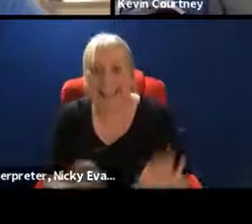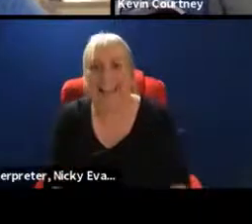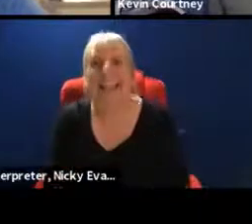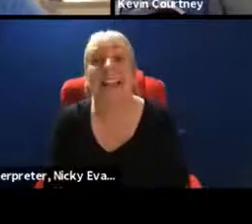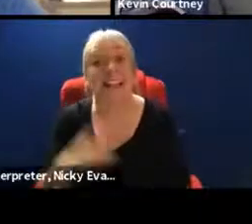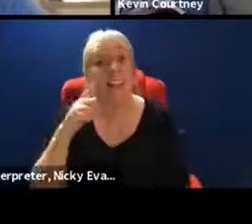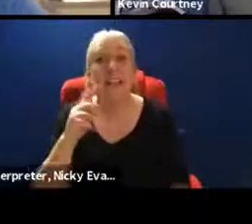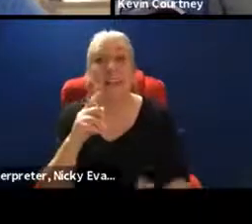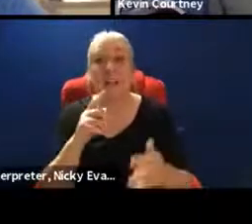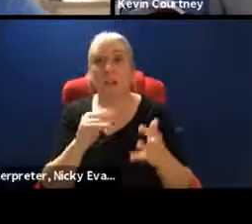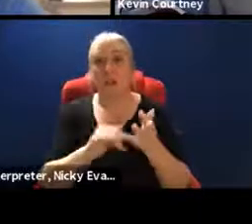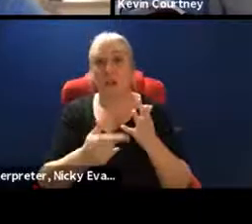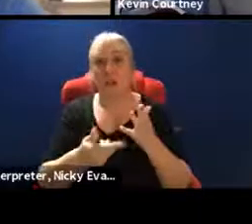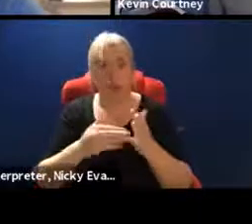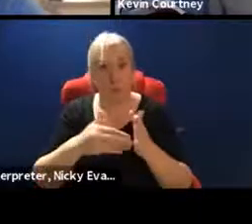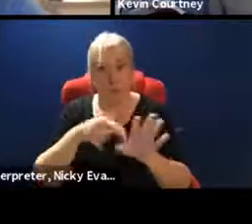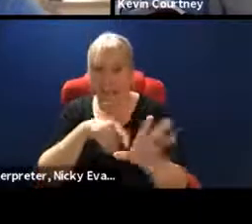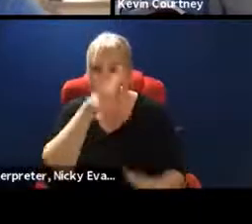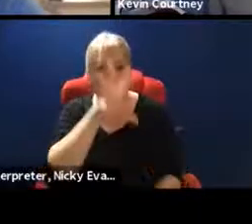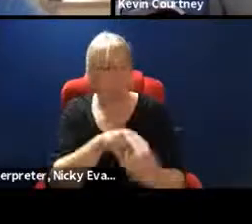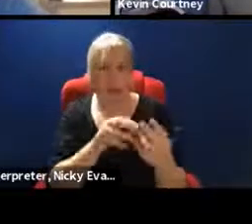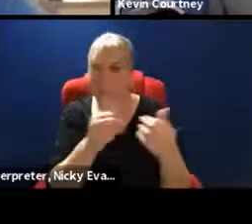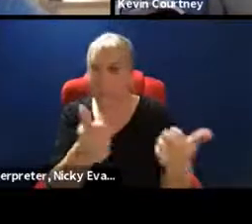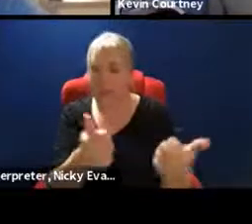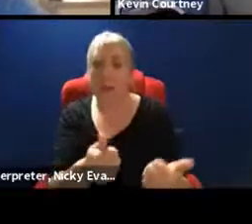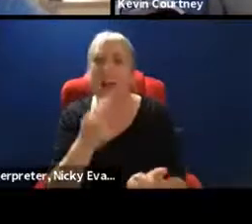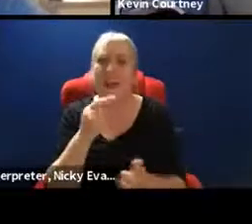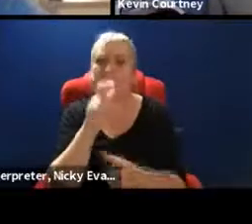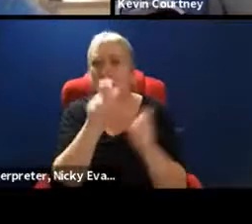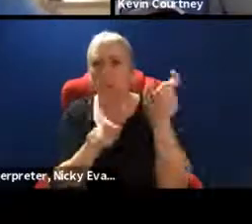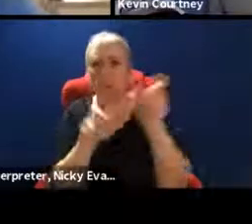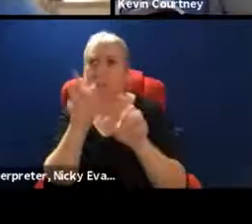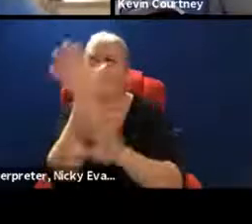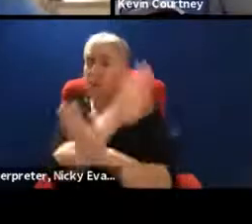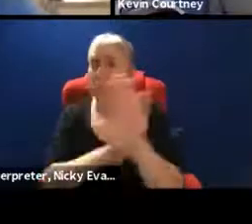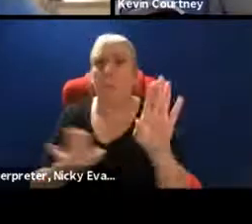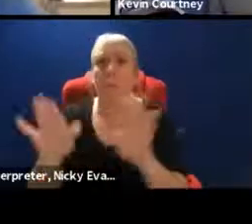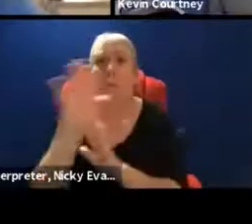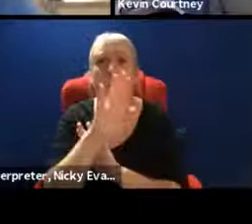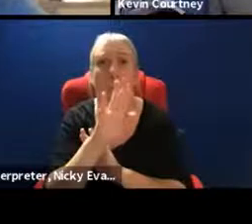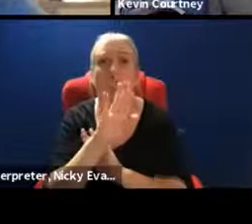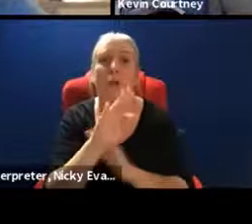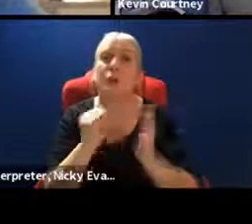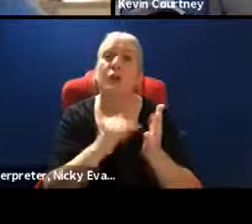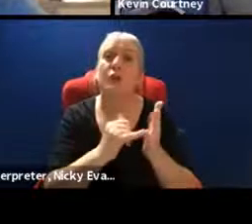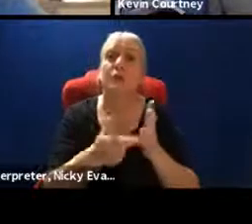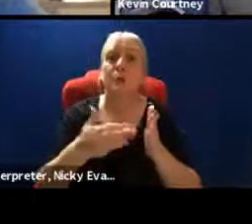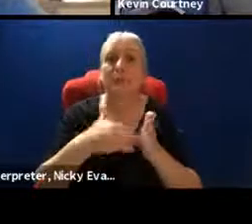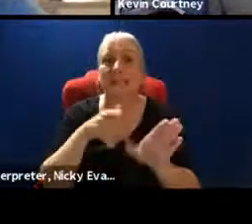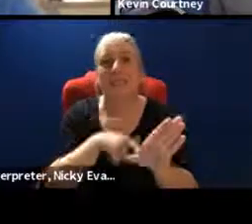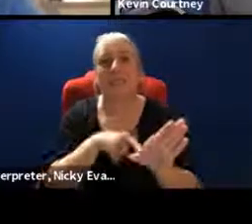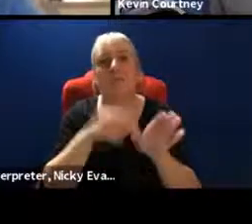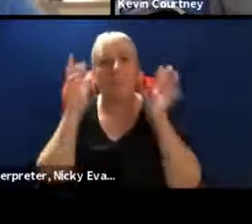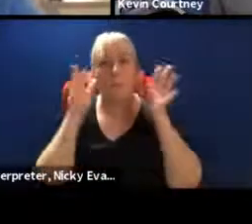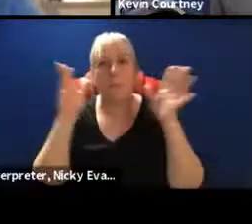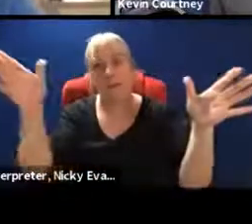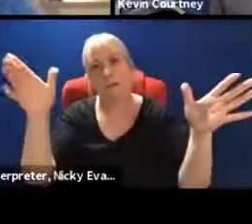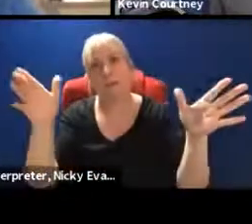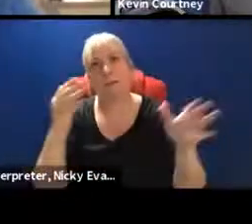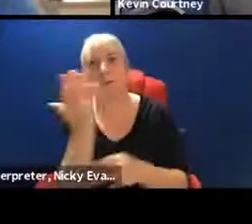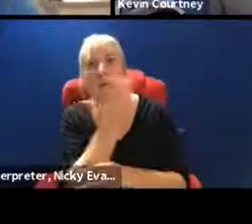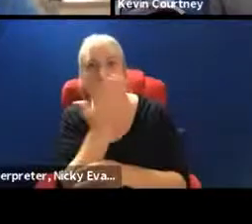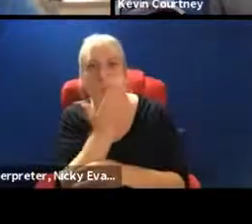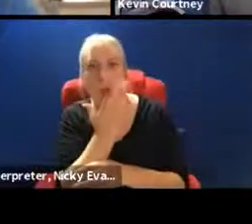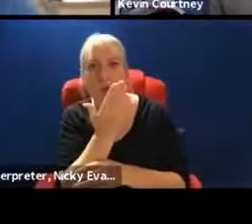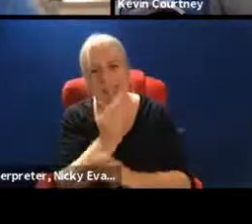Susie's summed up really well. And we've got students from all over. So yeah, Susie's from the Buck School Sustainability Network, one of our newer